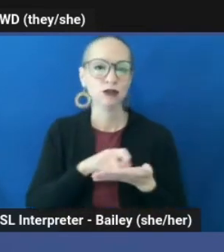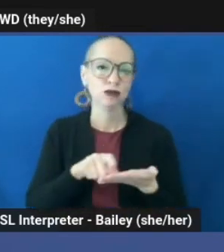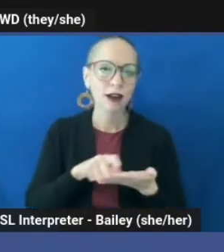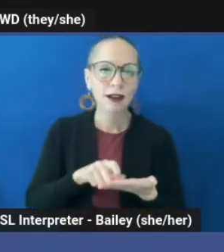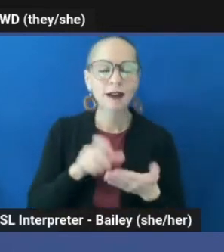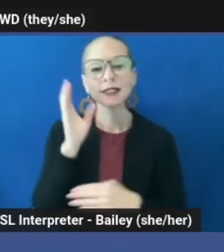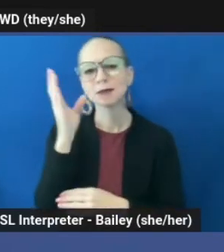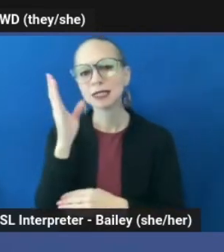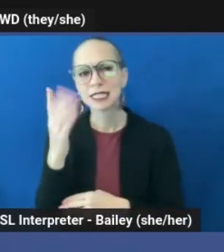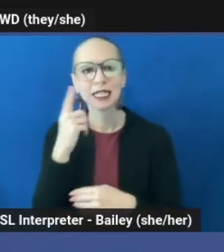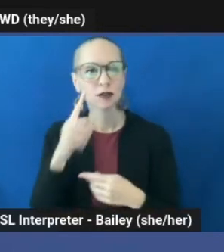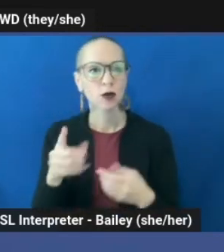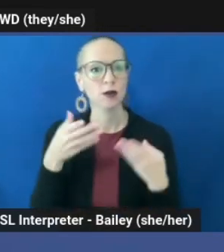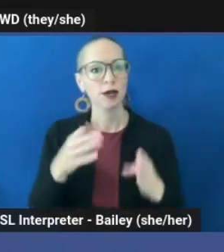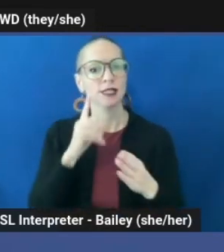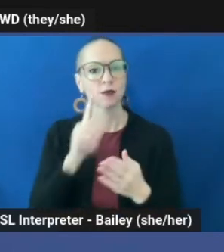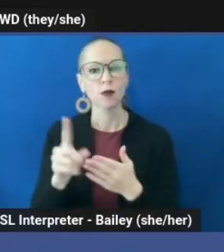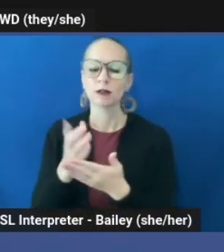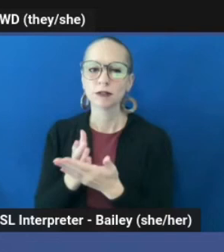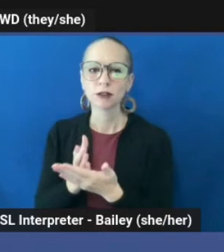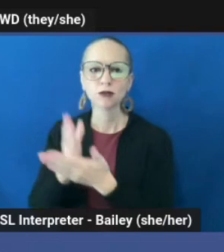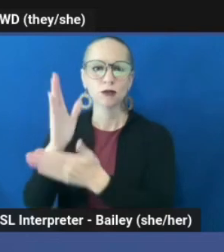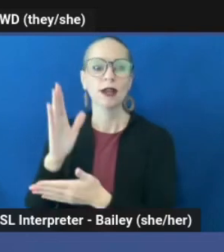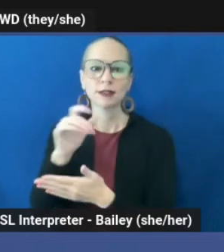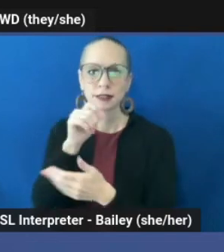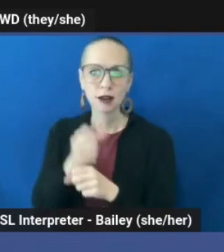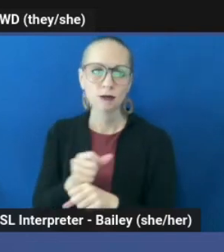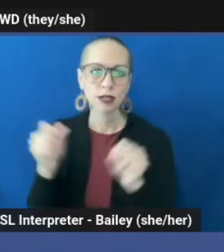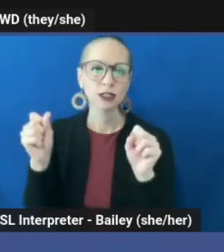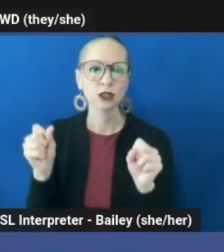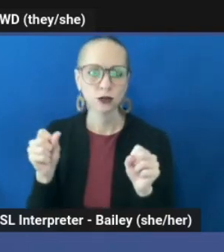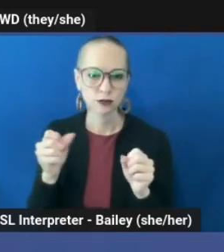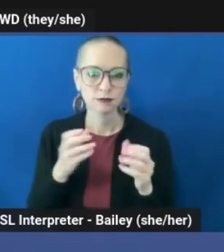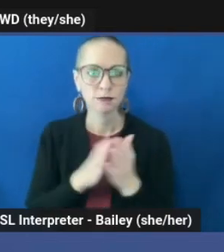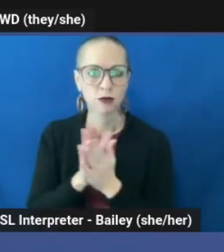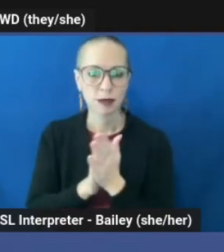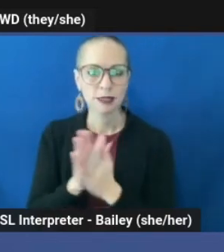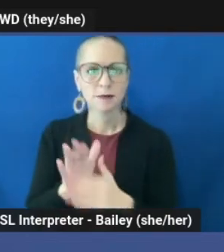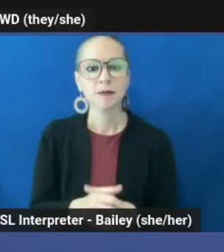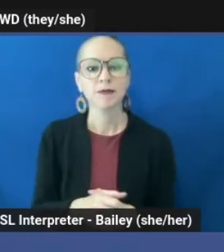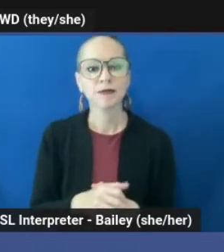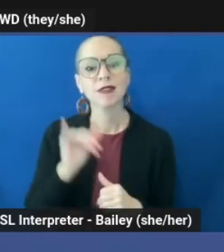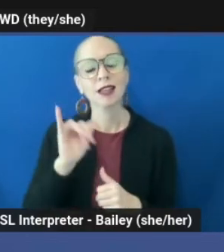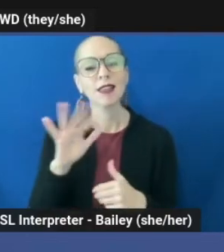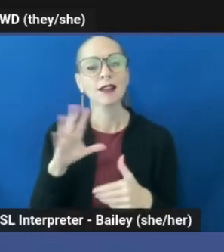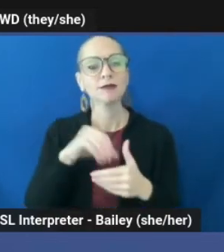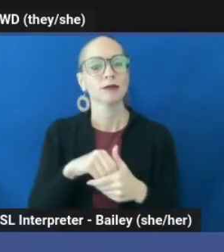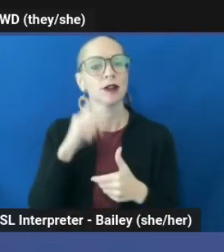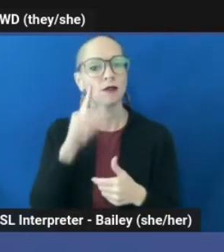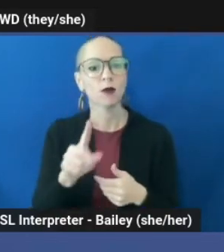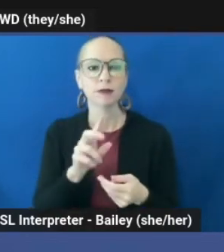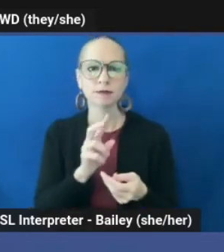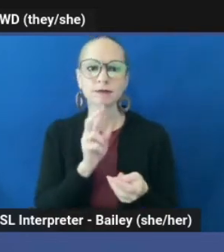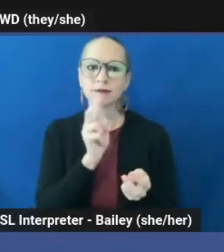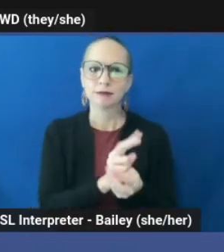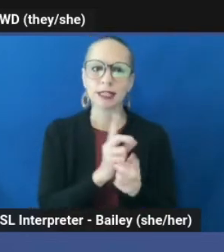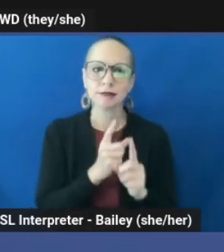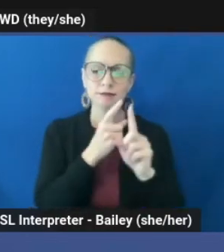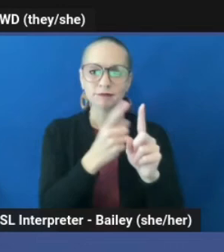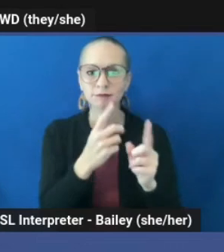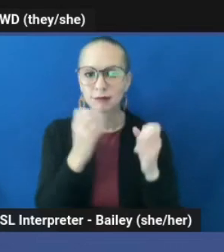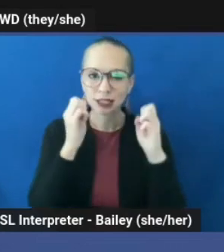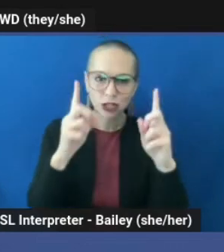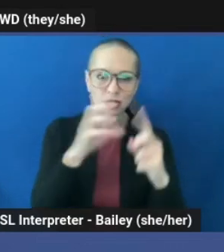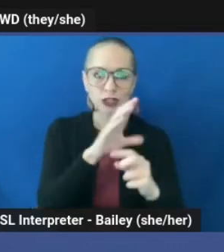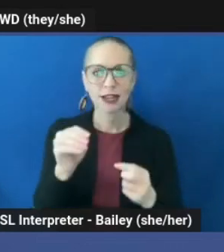in ways for the Rights Not Rescue movement with long-term goals of inclusive sex education and the right to safe intimacy. I will